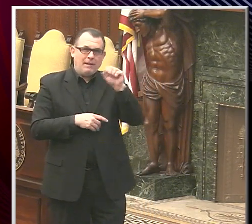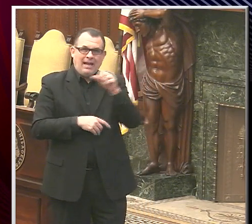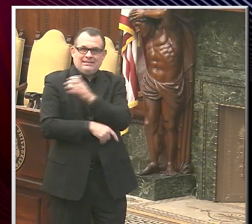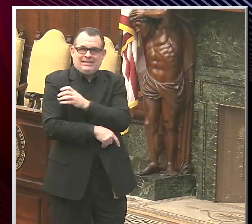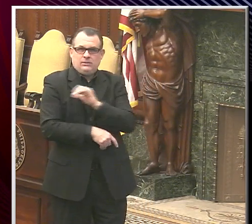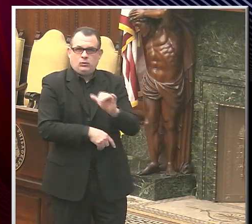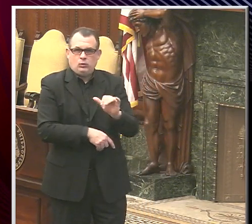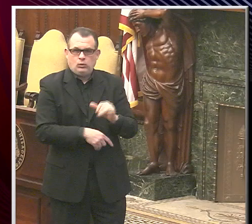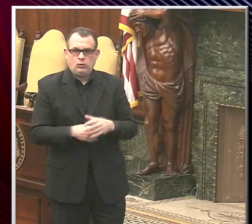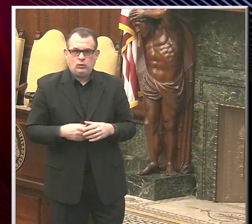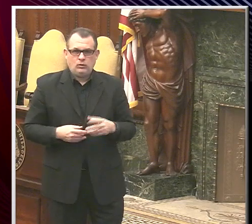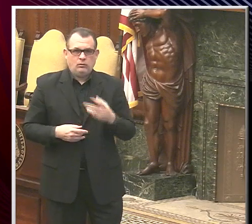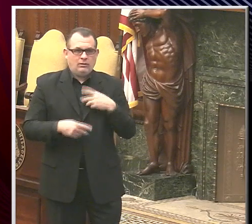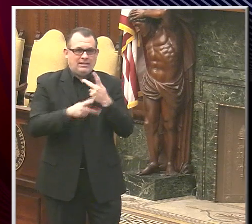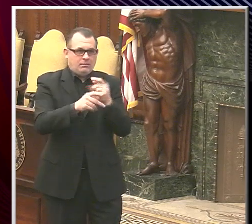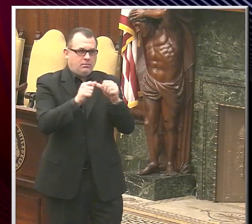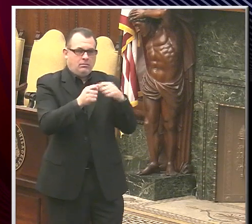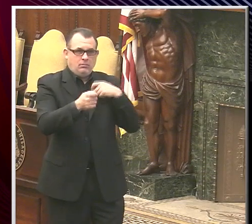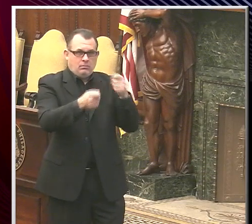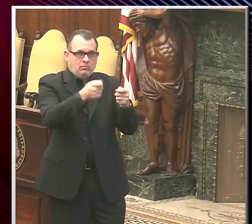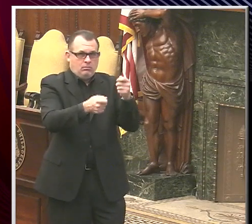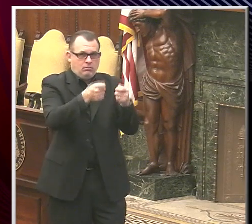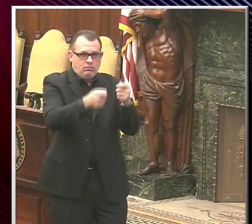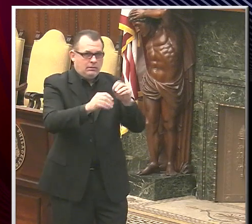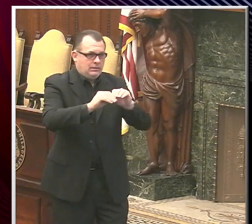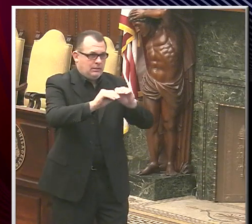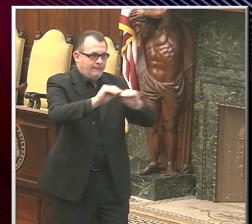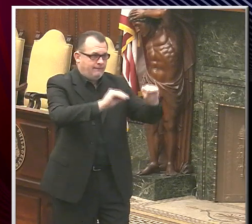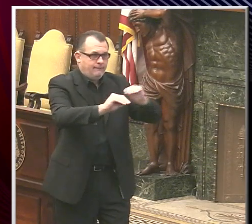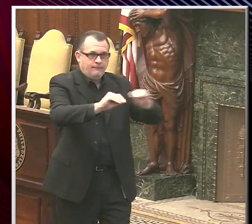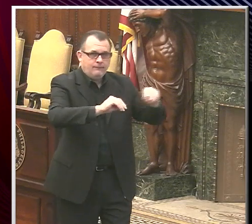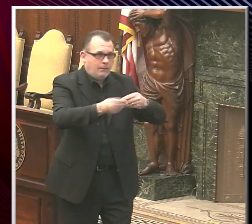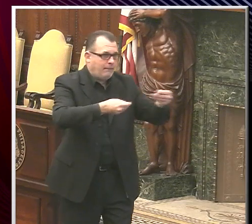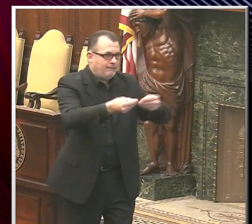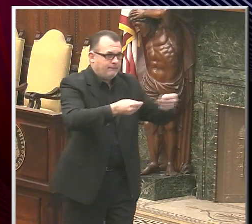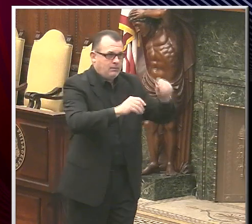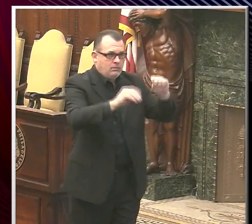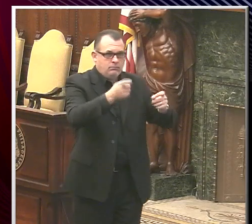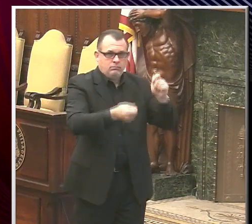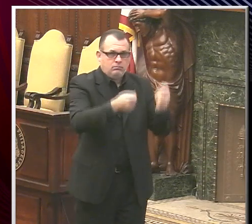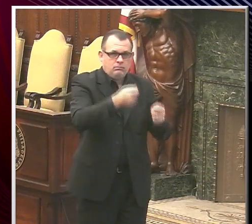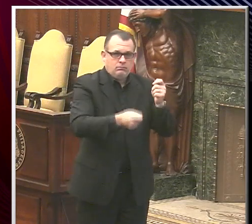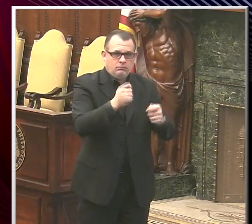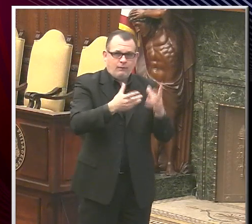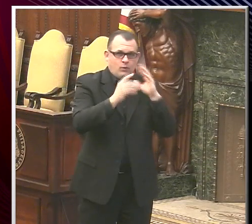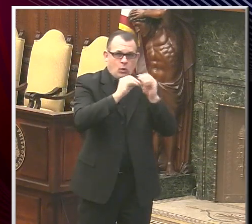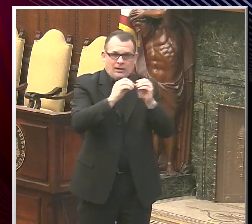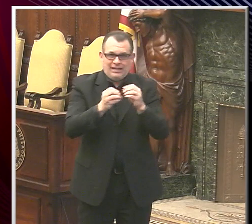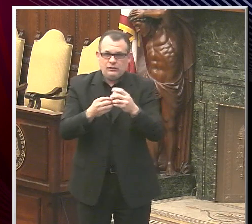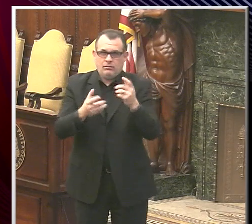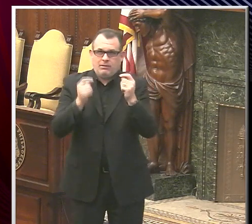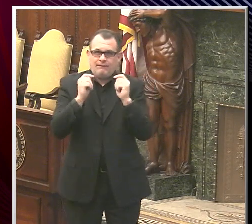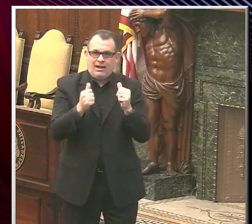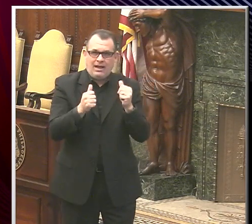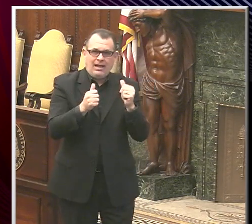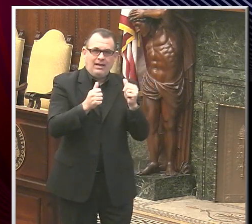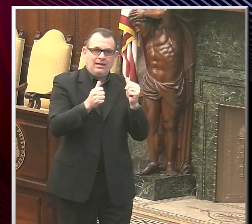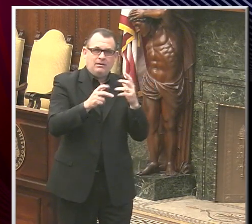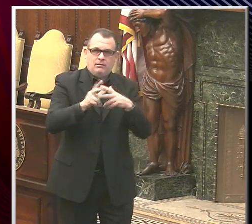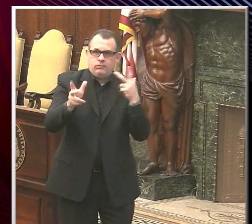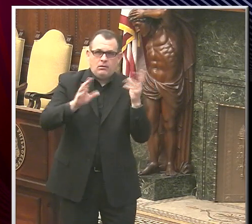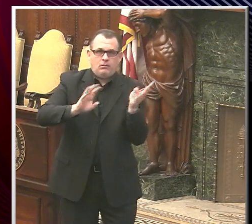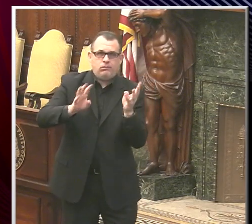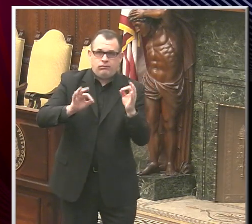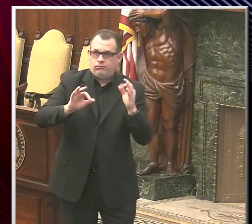we're going to continue to adjust and see how quickly all these organizations are vaccinating people and as well as the